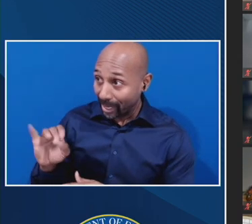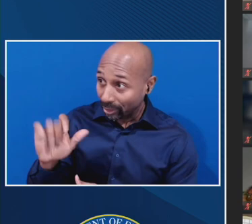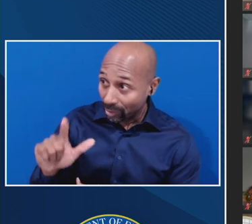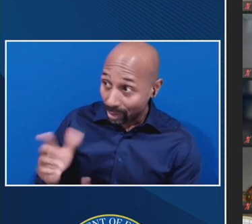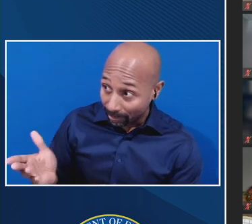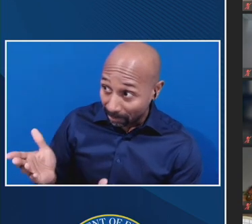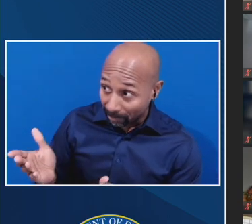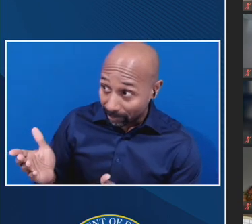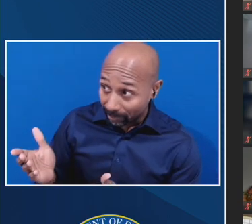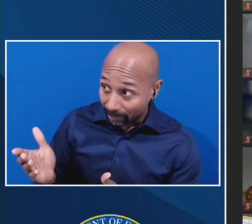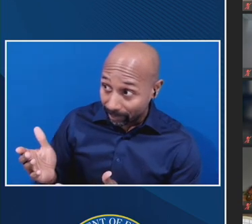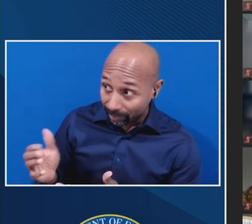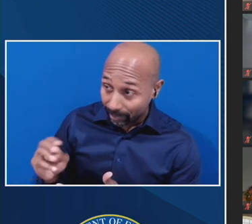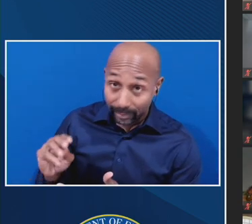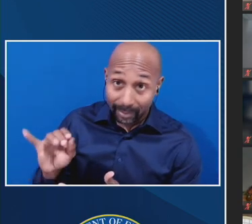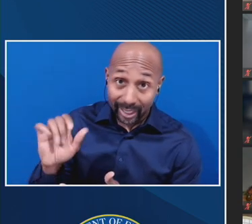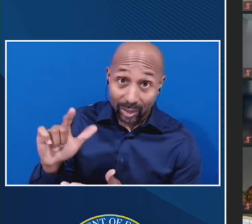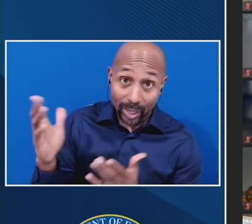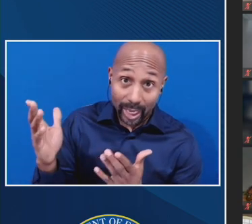Michael, is he here?